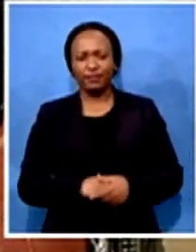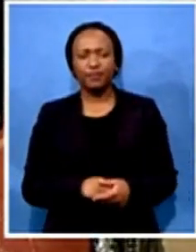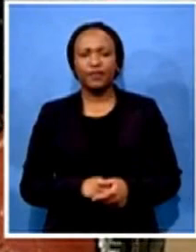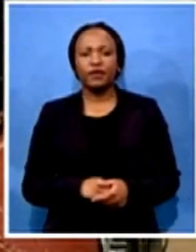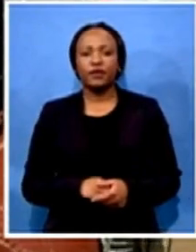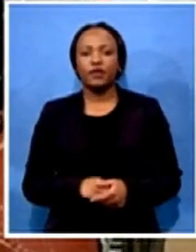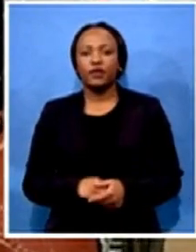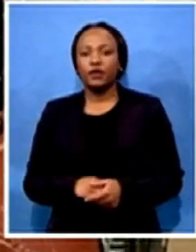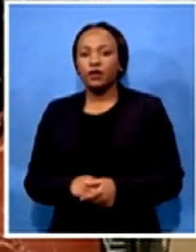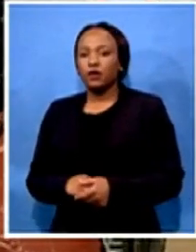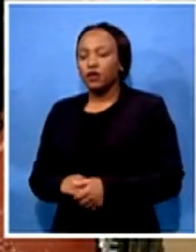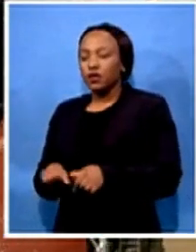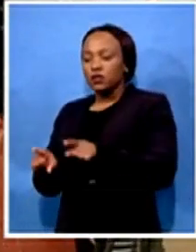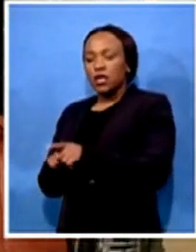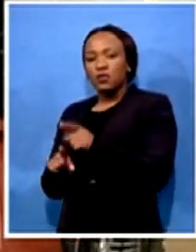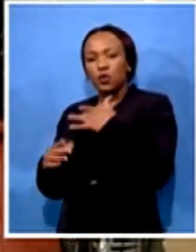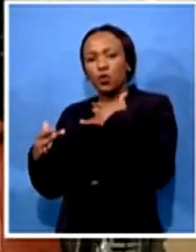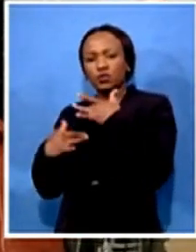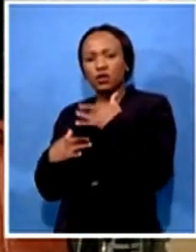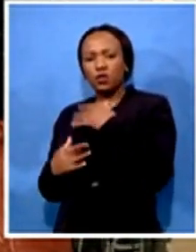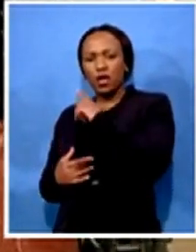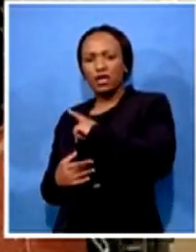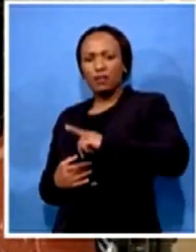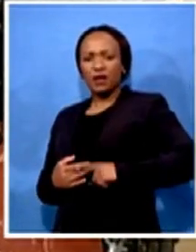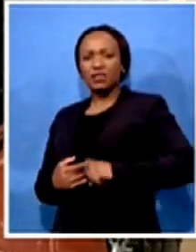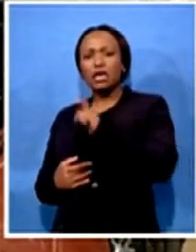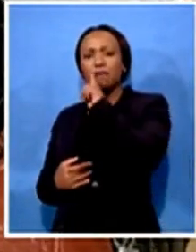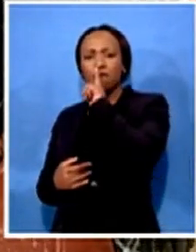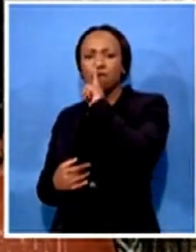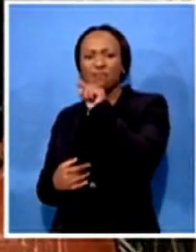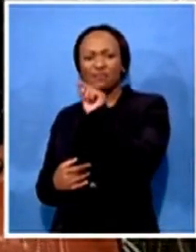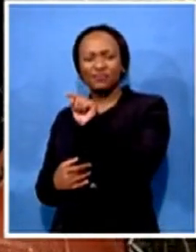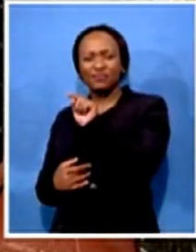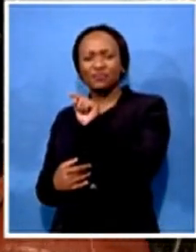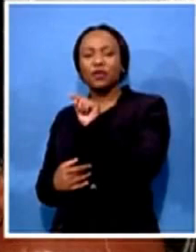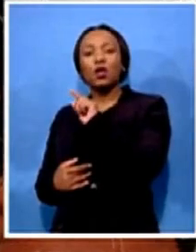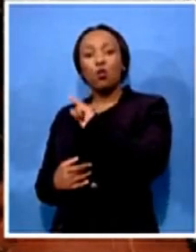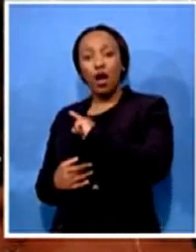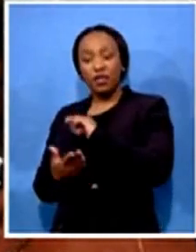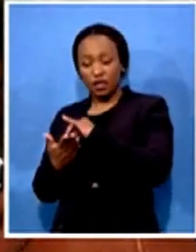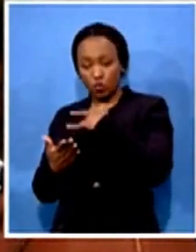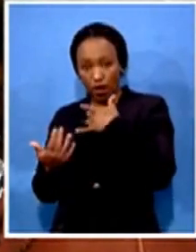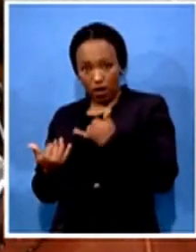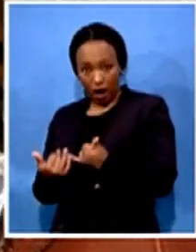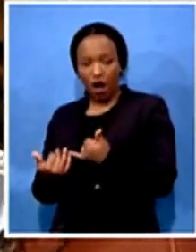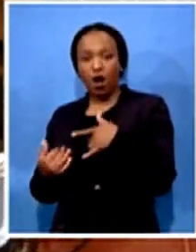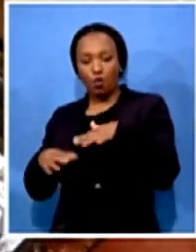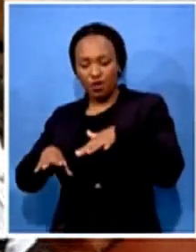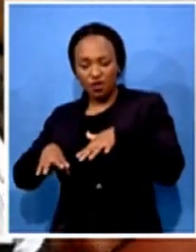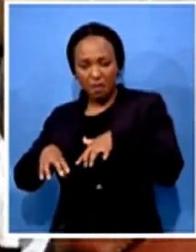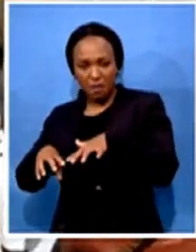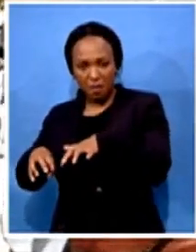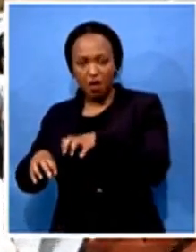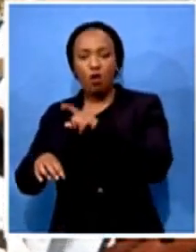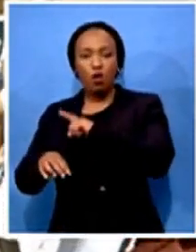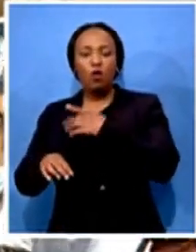Yeah, I think that is the main concern because this is what we want him to do. We want him to stand up in front of South Africa and say,